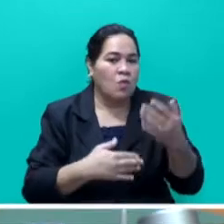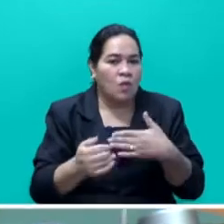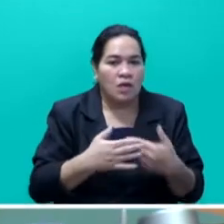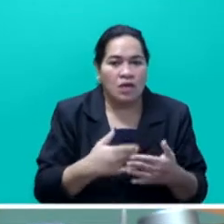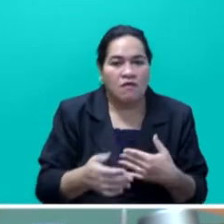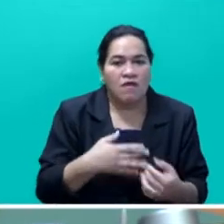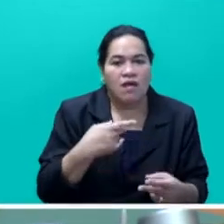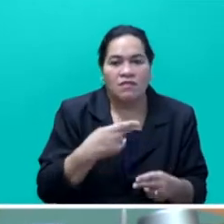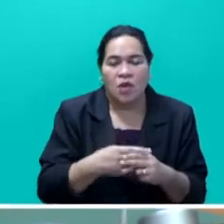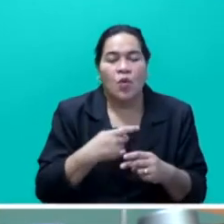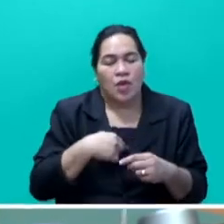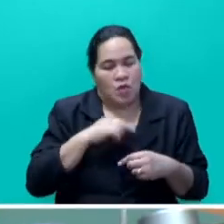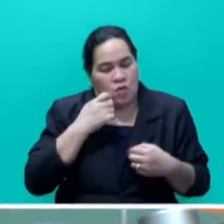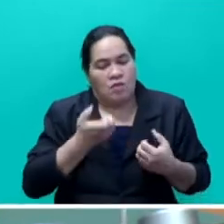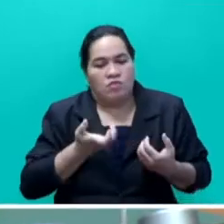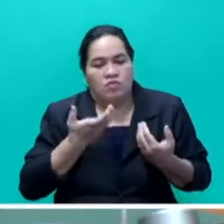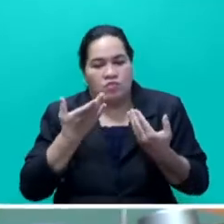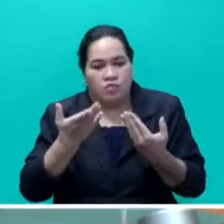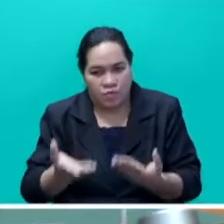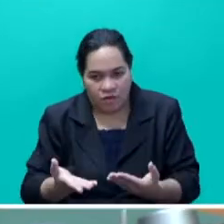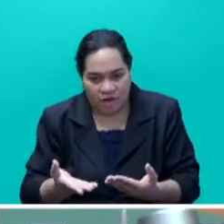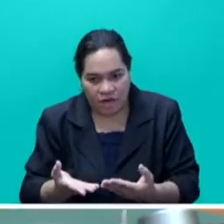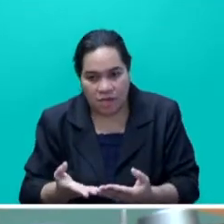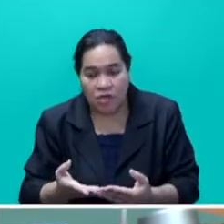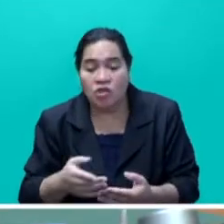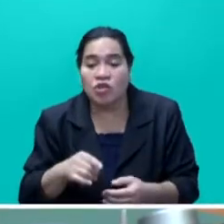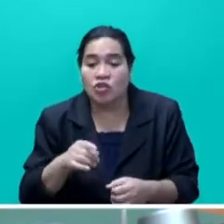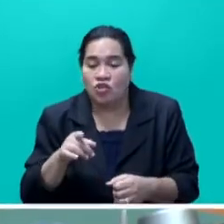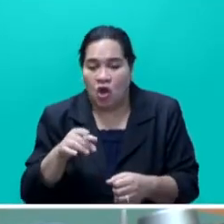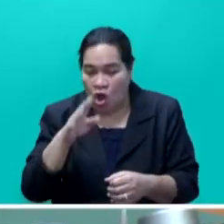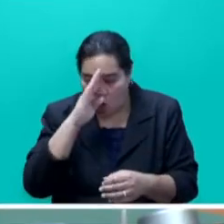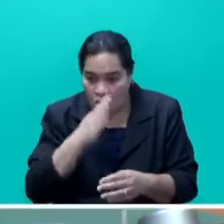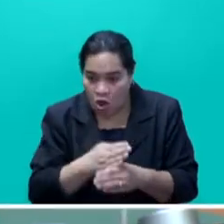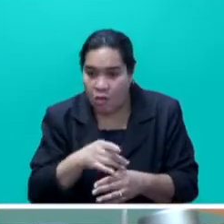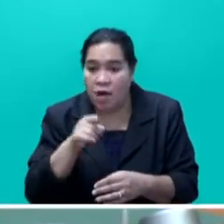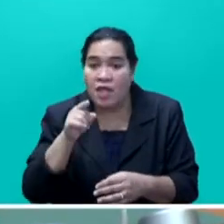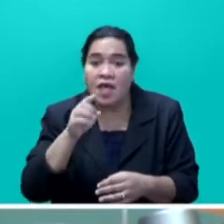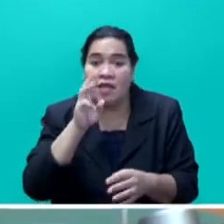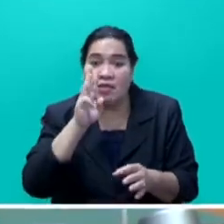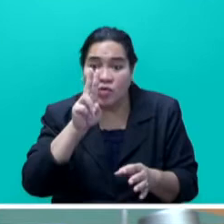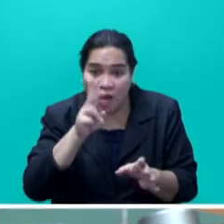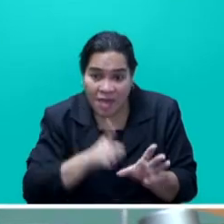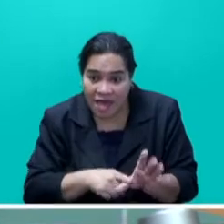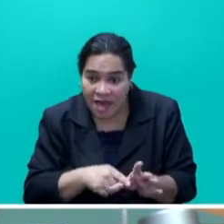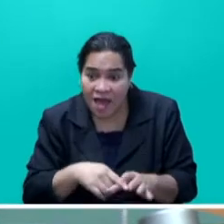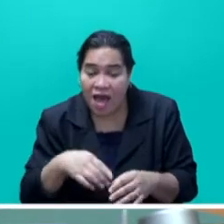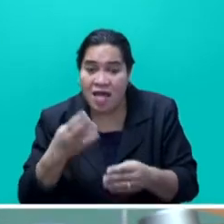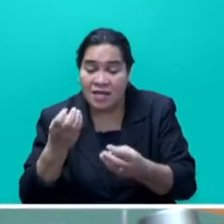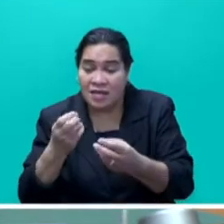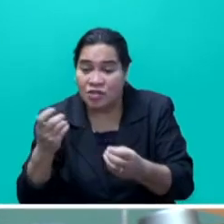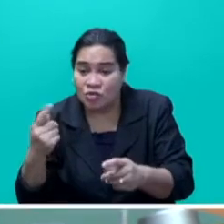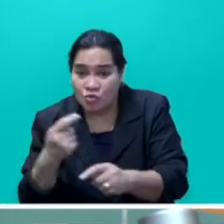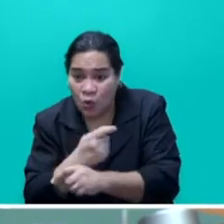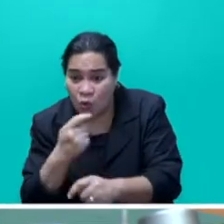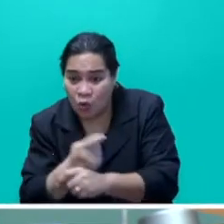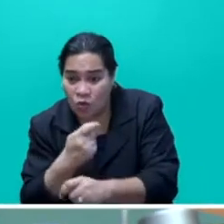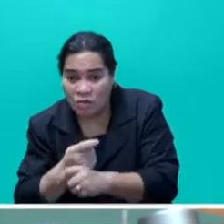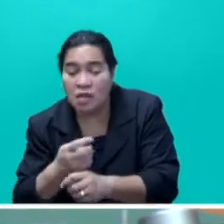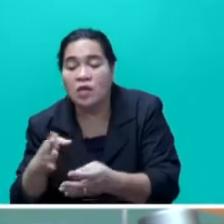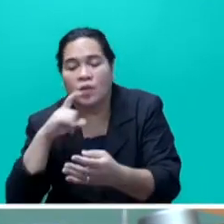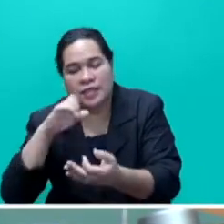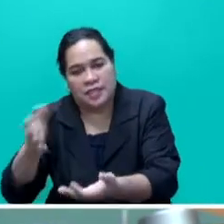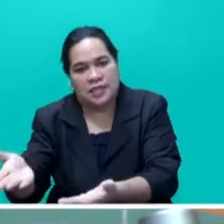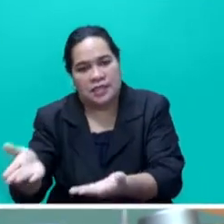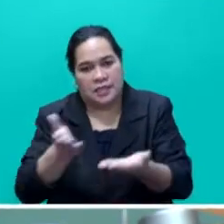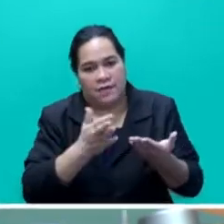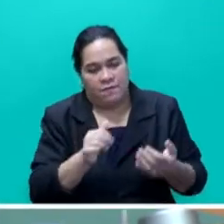the proviso that, you know, they will progressively return the planting material to us over a three-year period. Mr Speaker Sayer, we also wish to strengthen